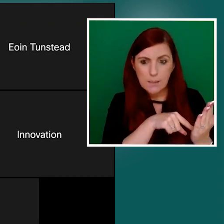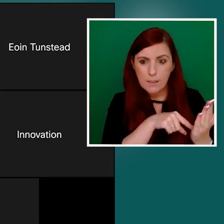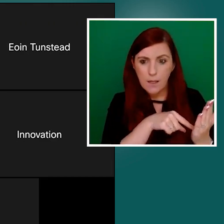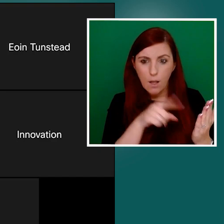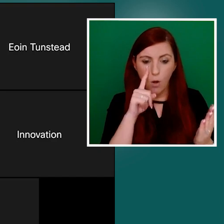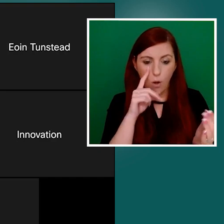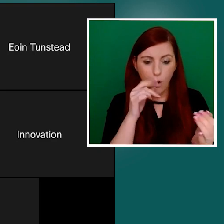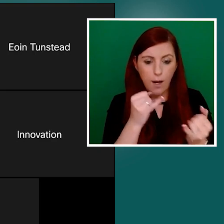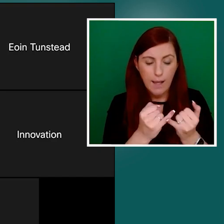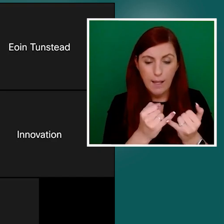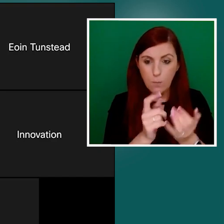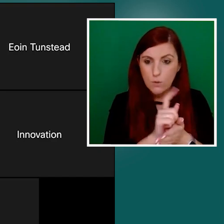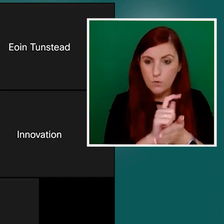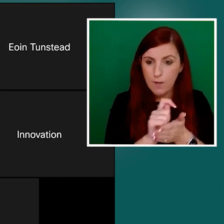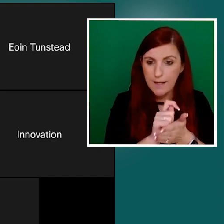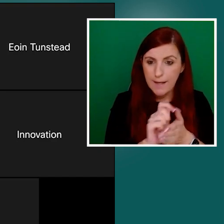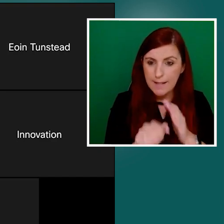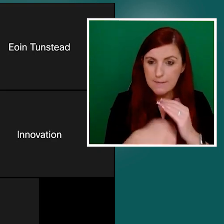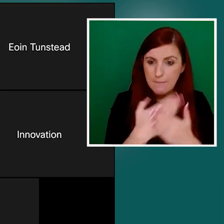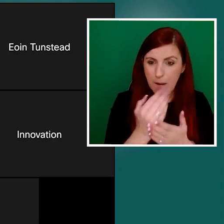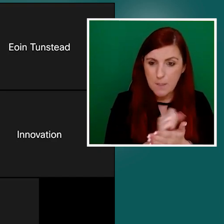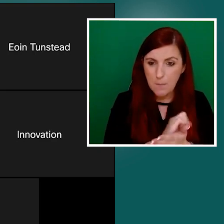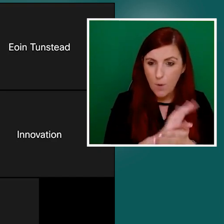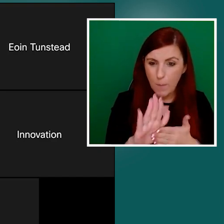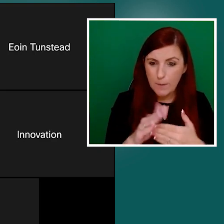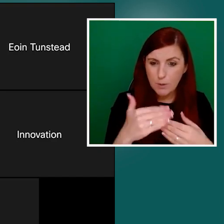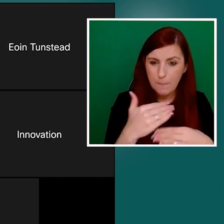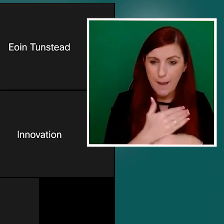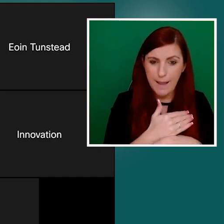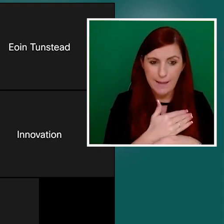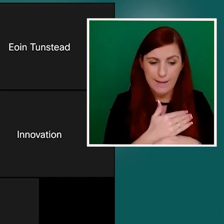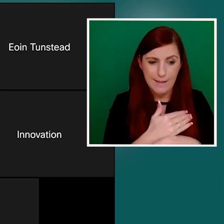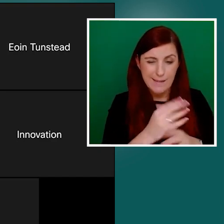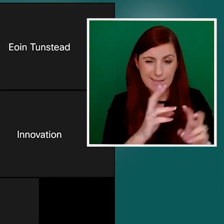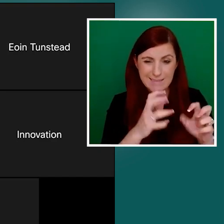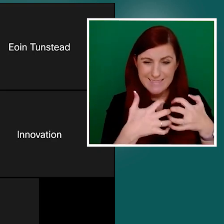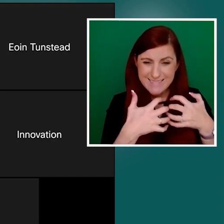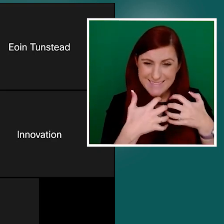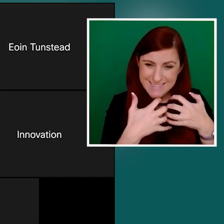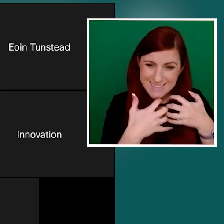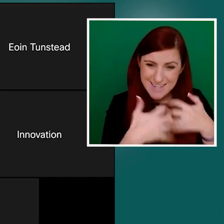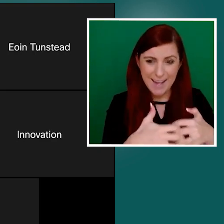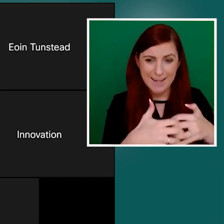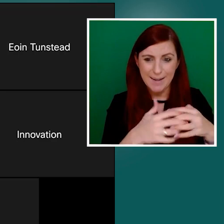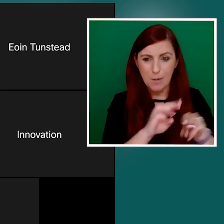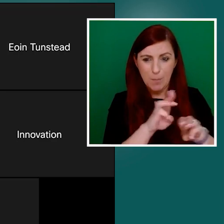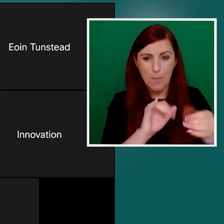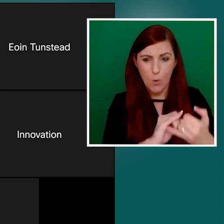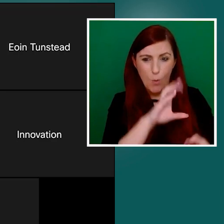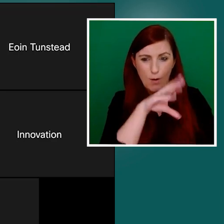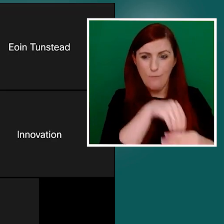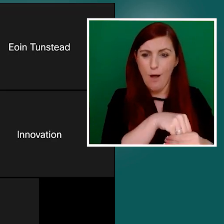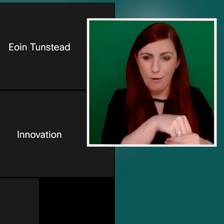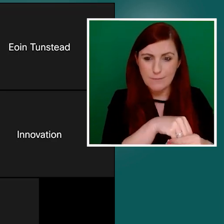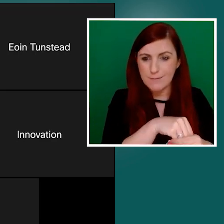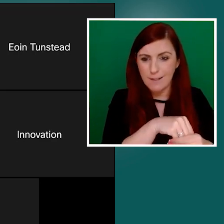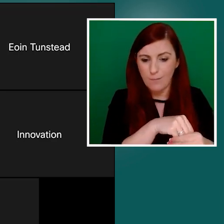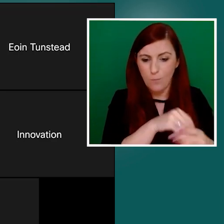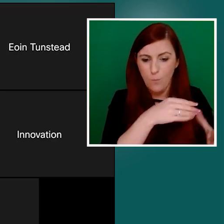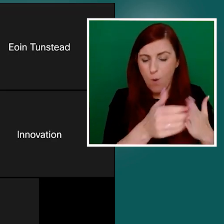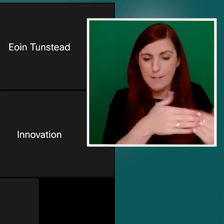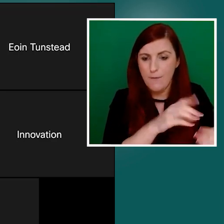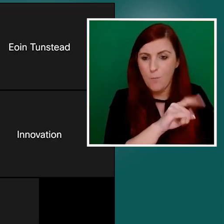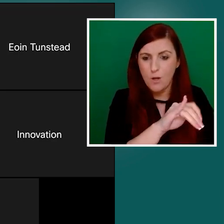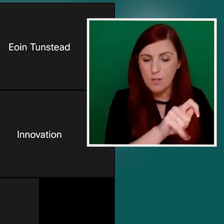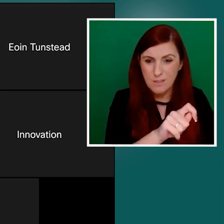and written and published by the very technical people involved with that product. And many of